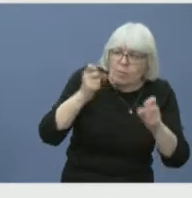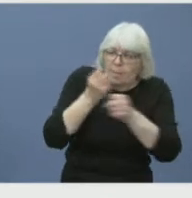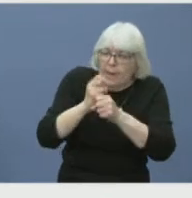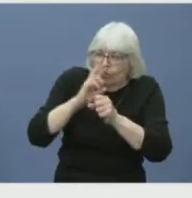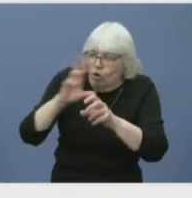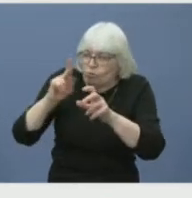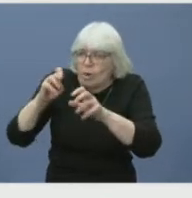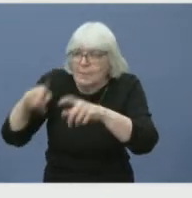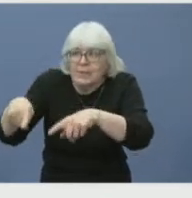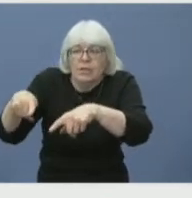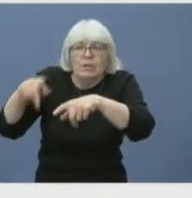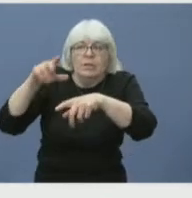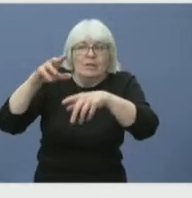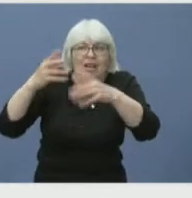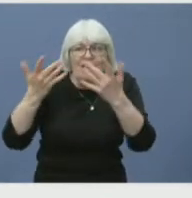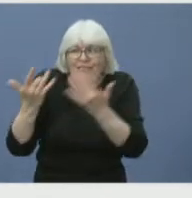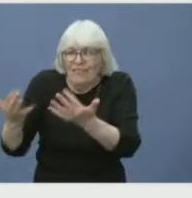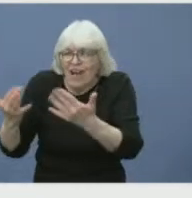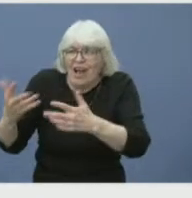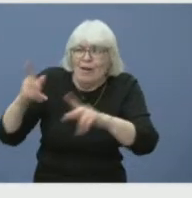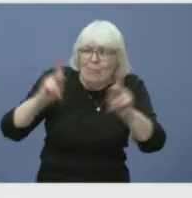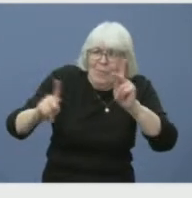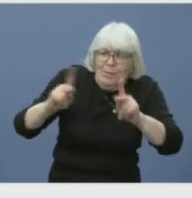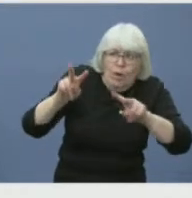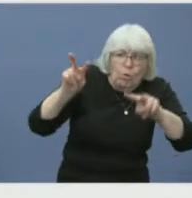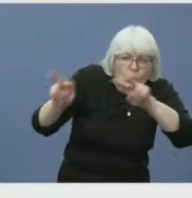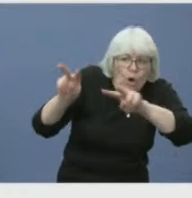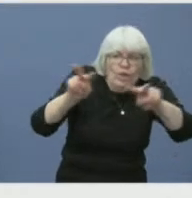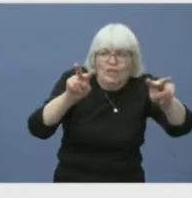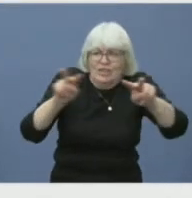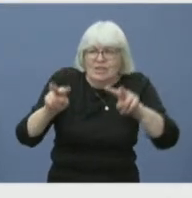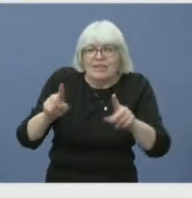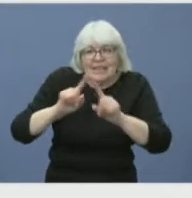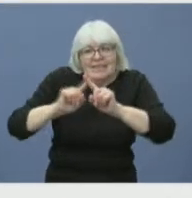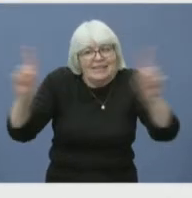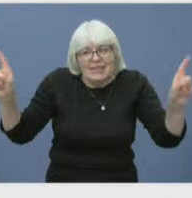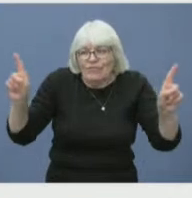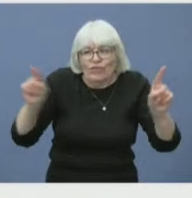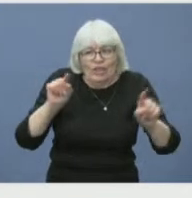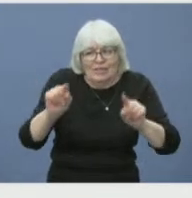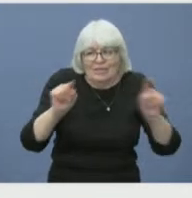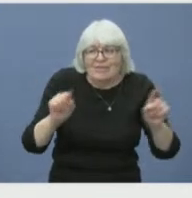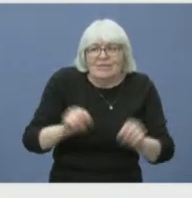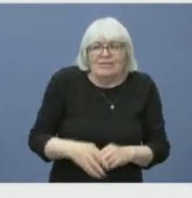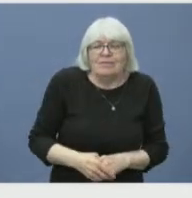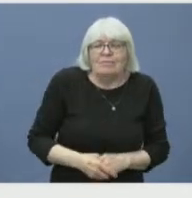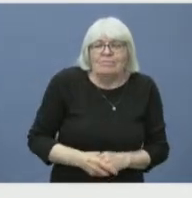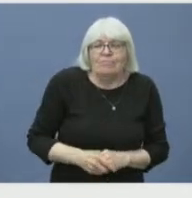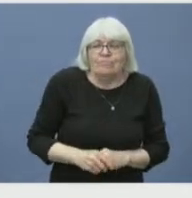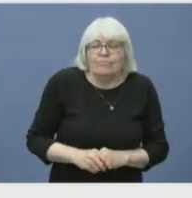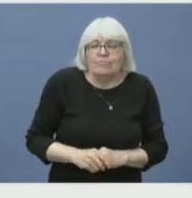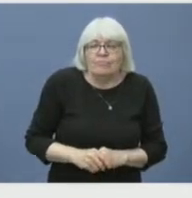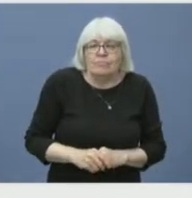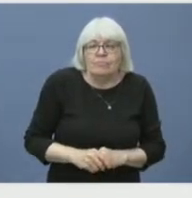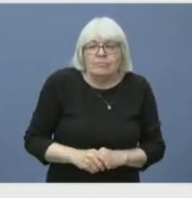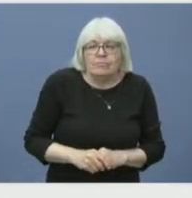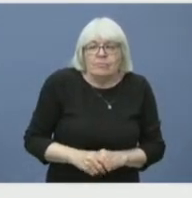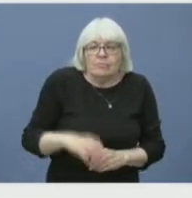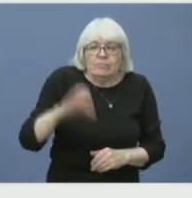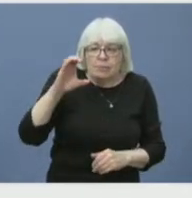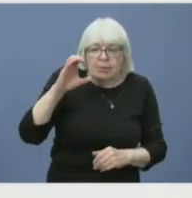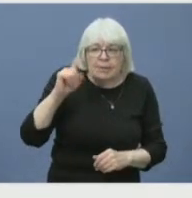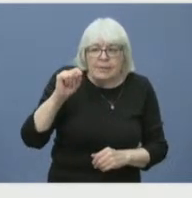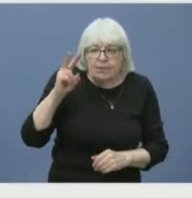very few people, one vehicle. And we'll wrap things up today with CTV's Sarah Plowman. Go ahead, Sarah.